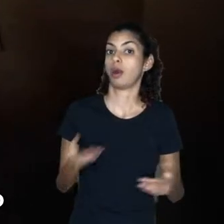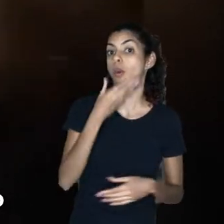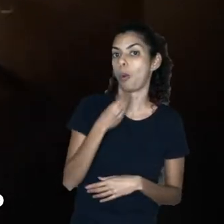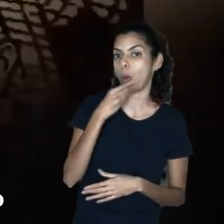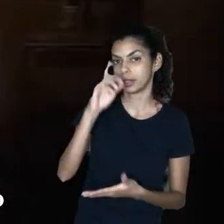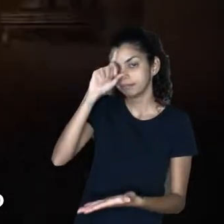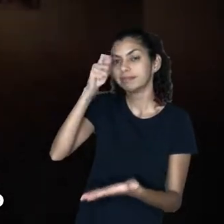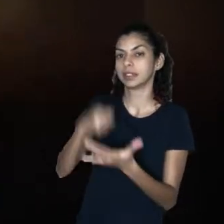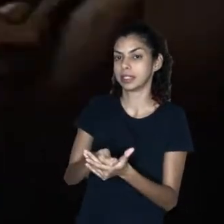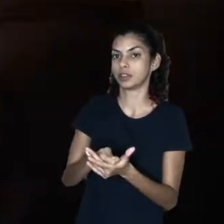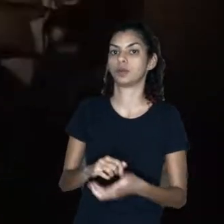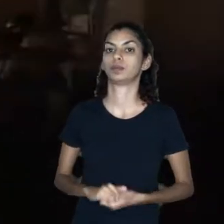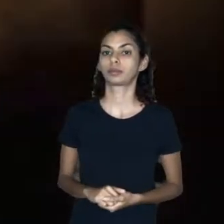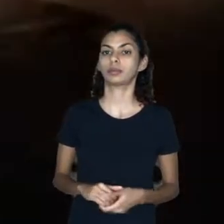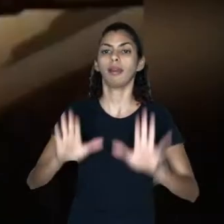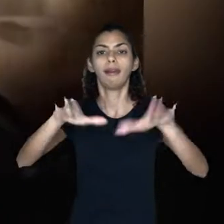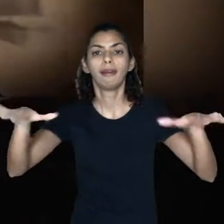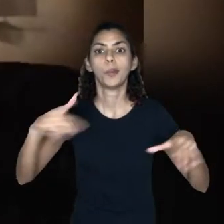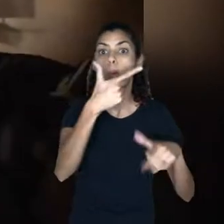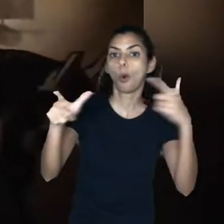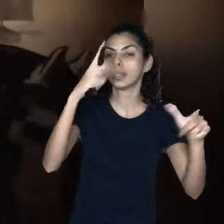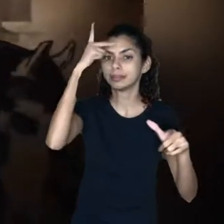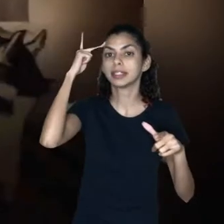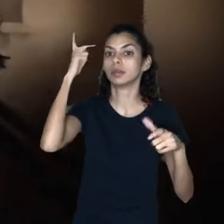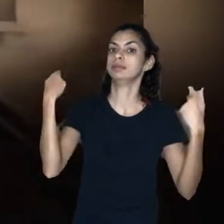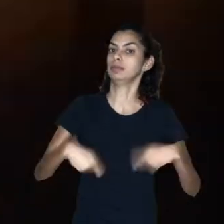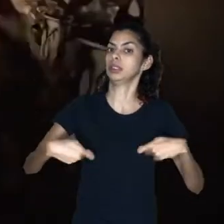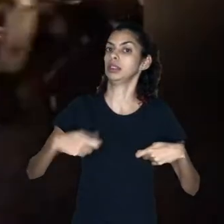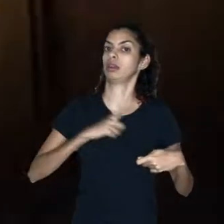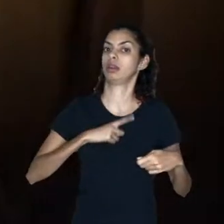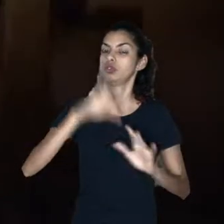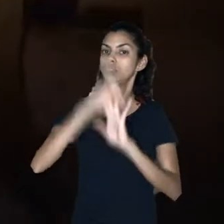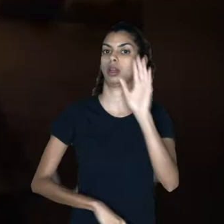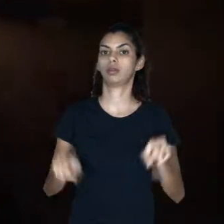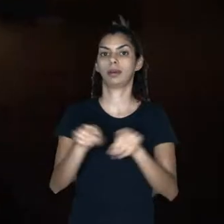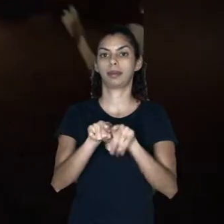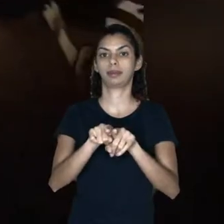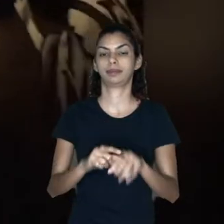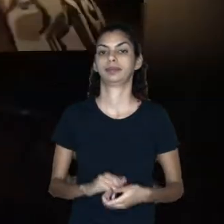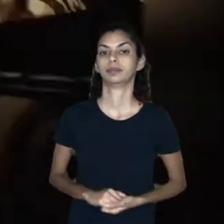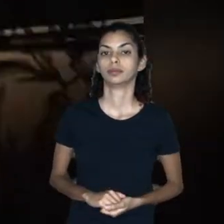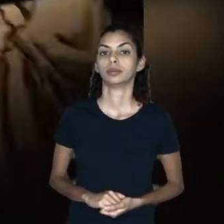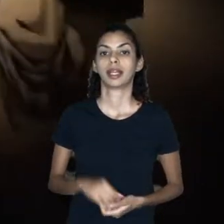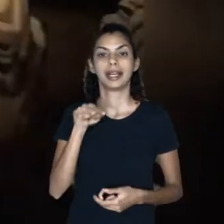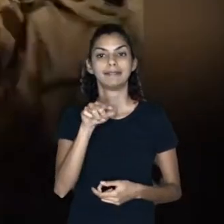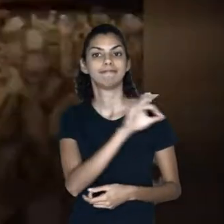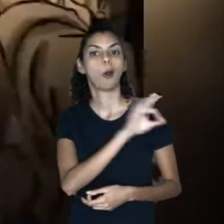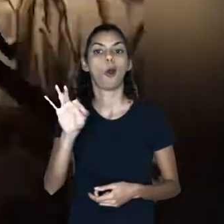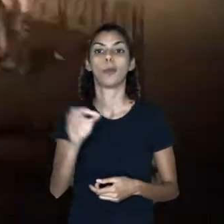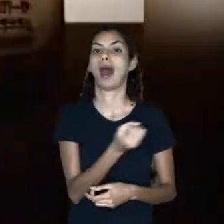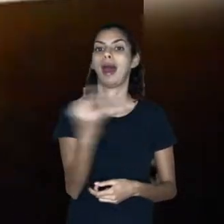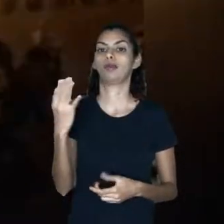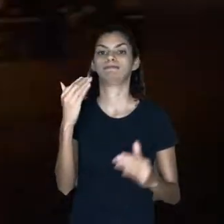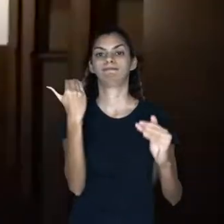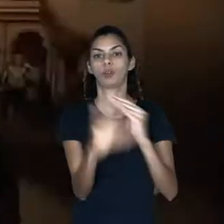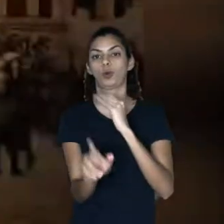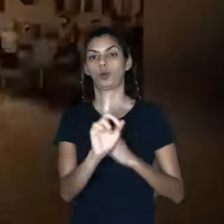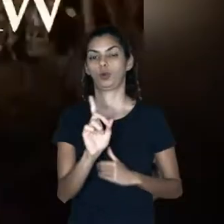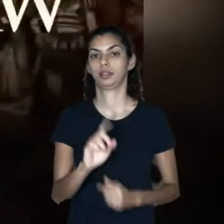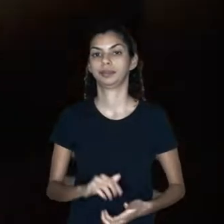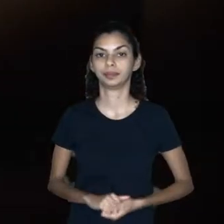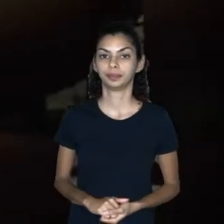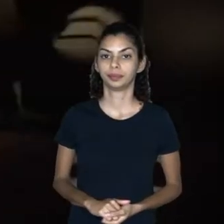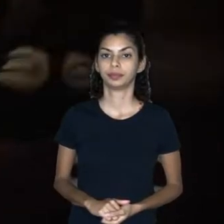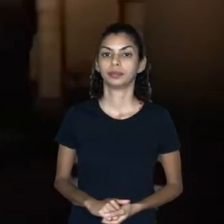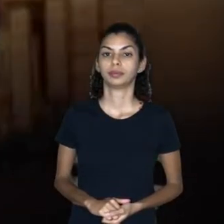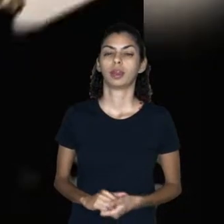lucky people had any rights. Until one of those guys decided, hey, other people should have some rights too. Which was great.